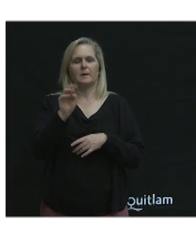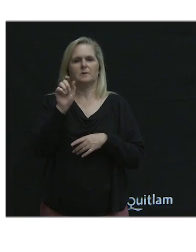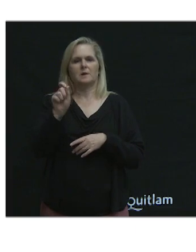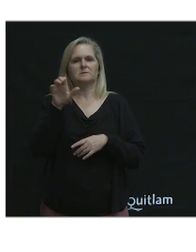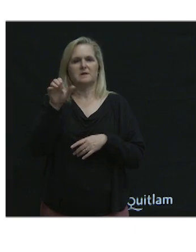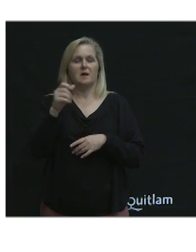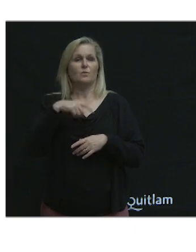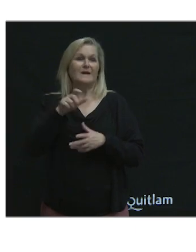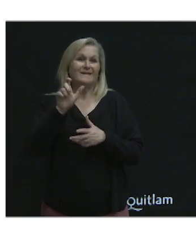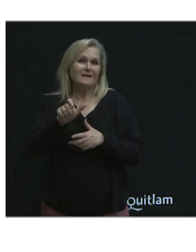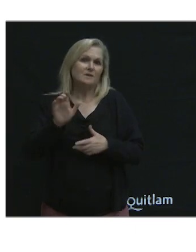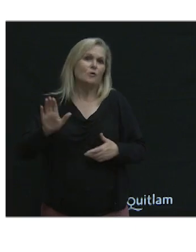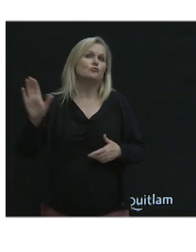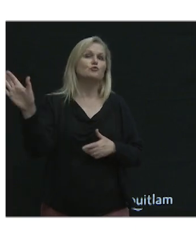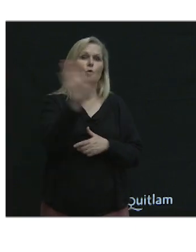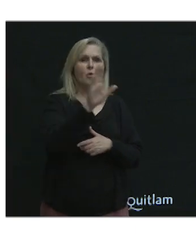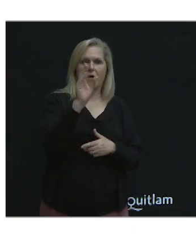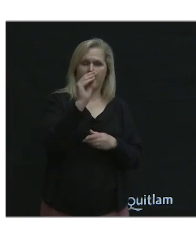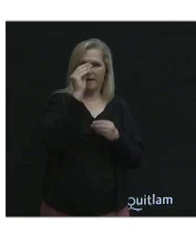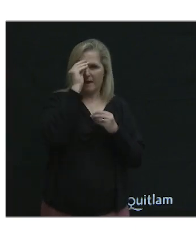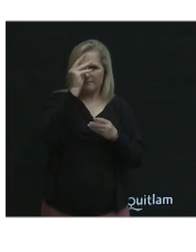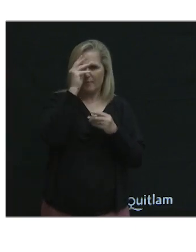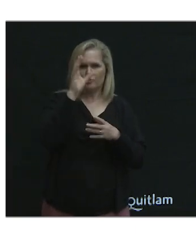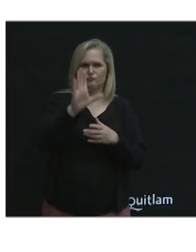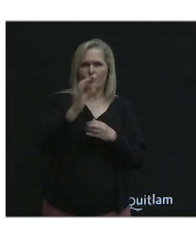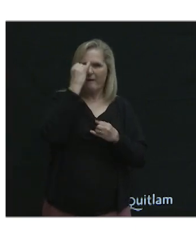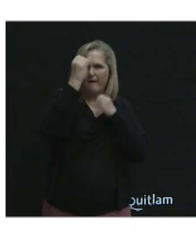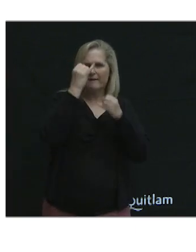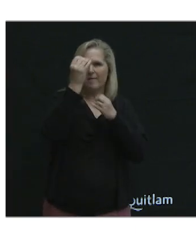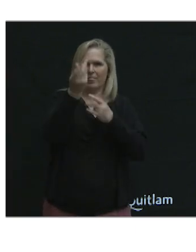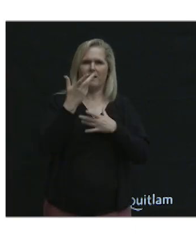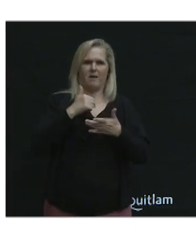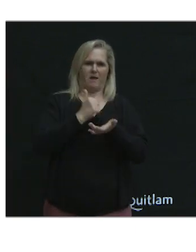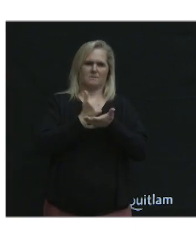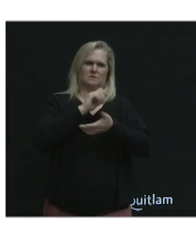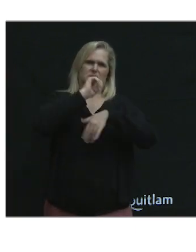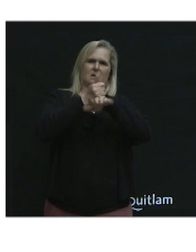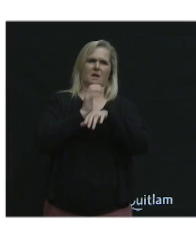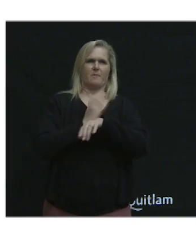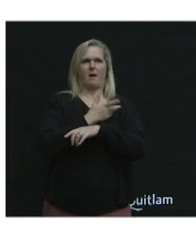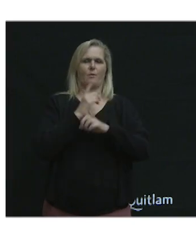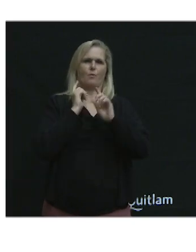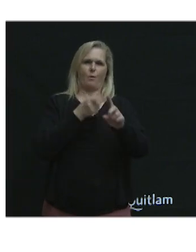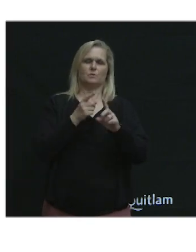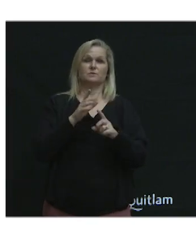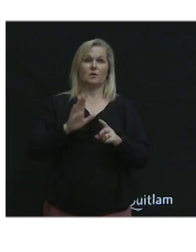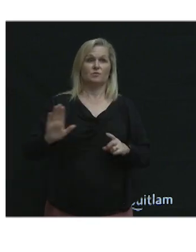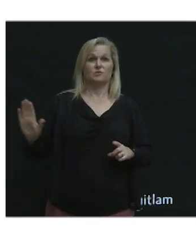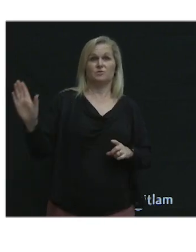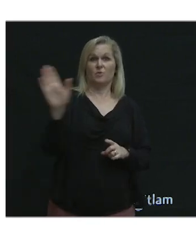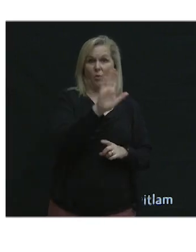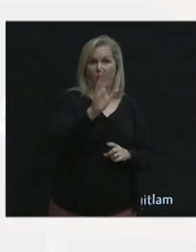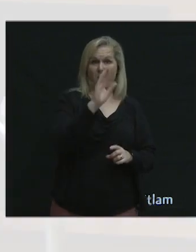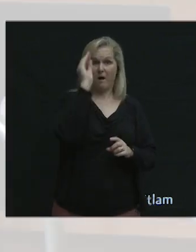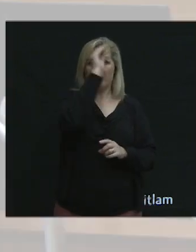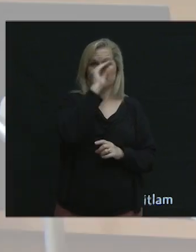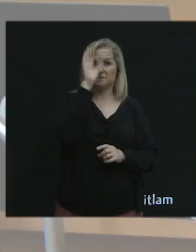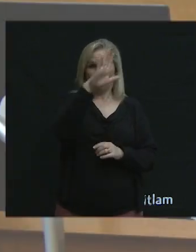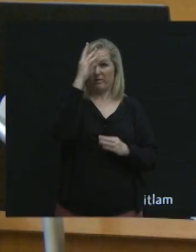input. That helps shape. You've heard from the panelists. You've heard from Tom and Glenn. And your input matters and helps